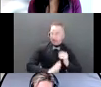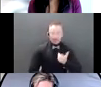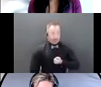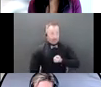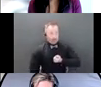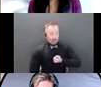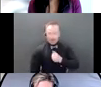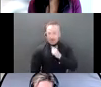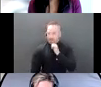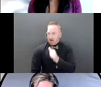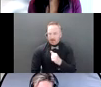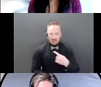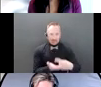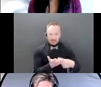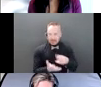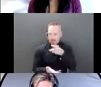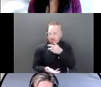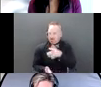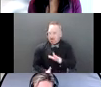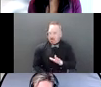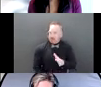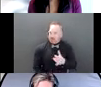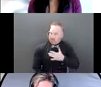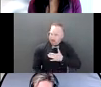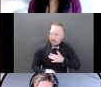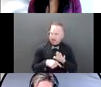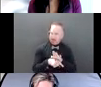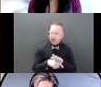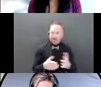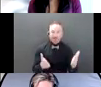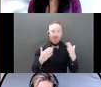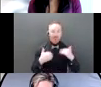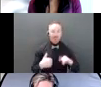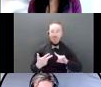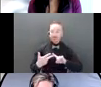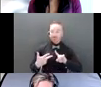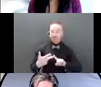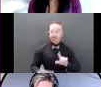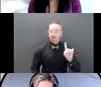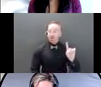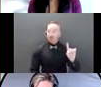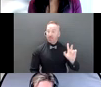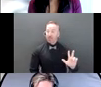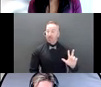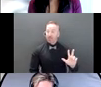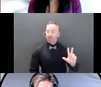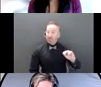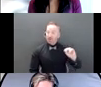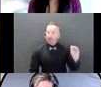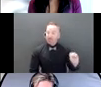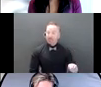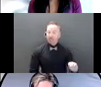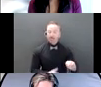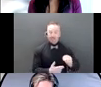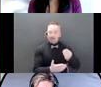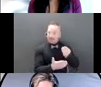And then a third of us say that, you know what, finances don't come up in conversations, because it's just not something we do. So